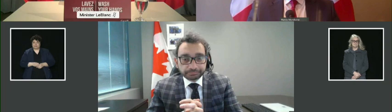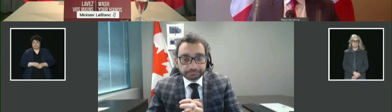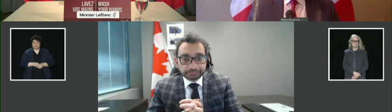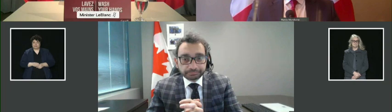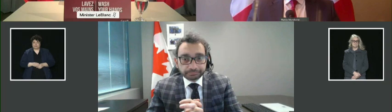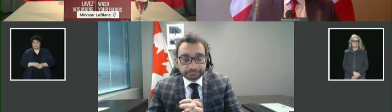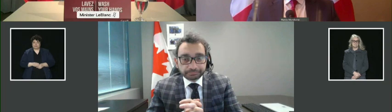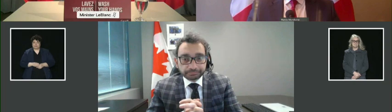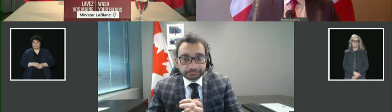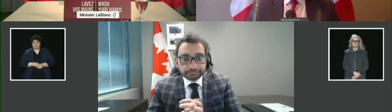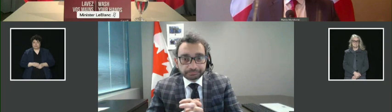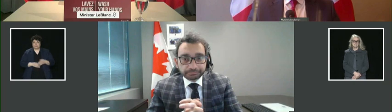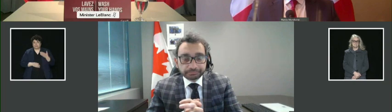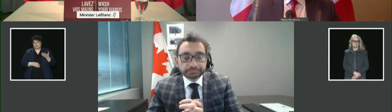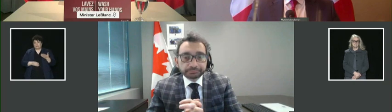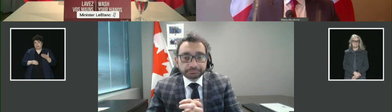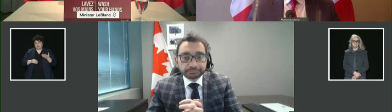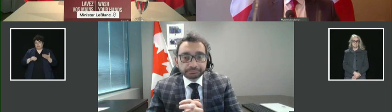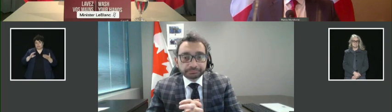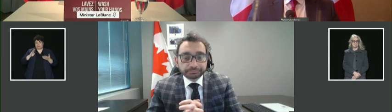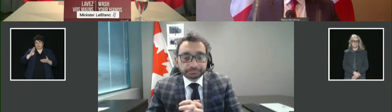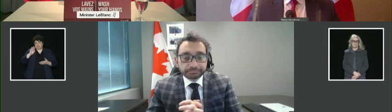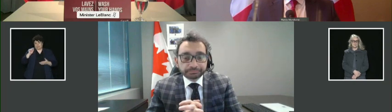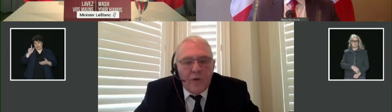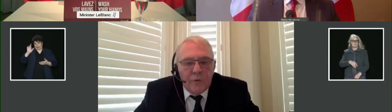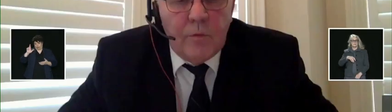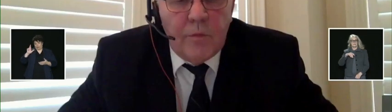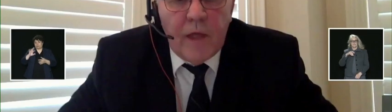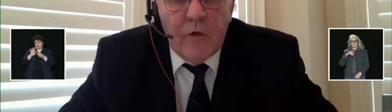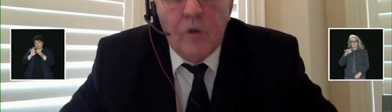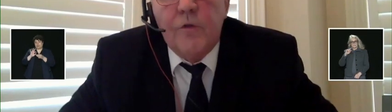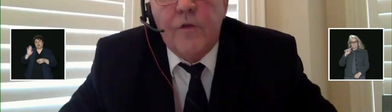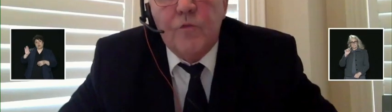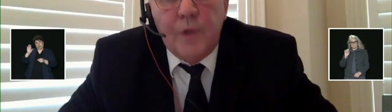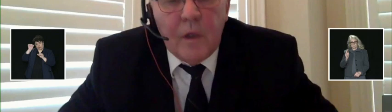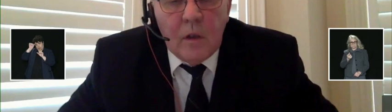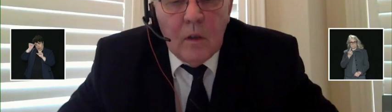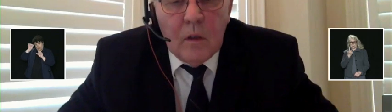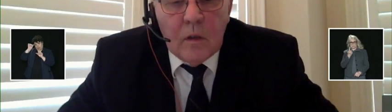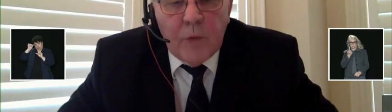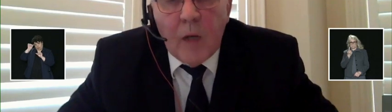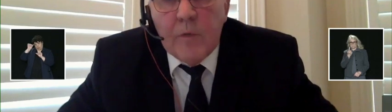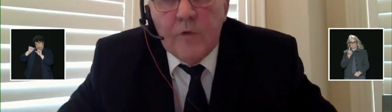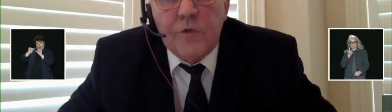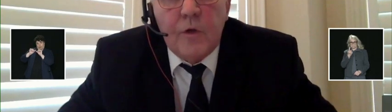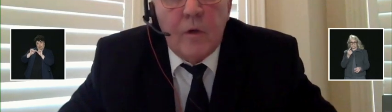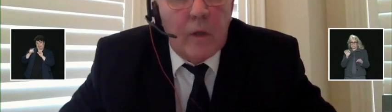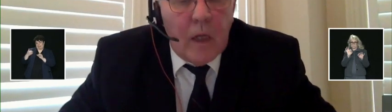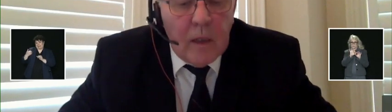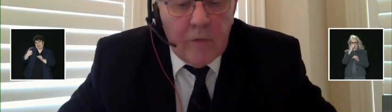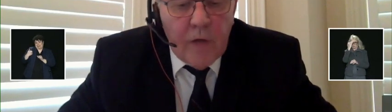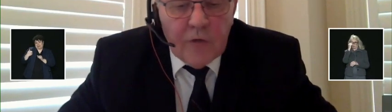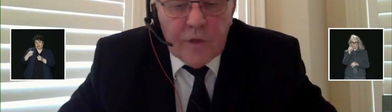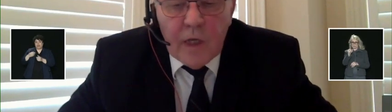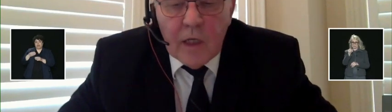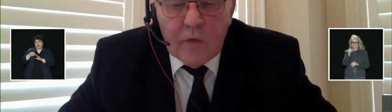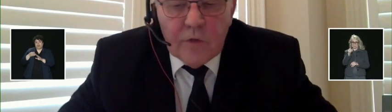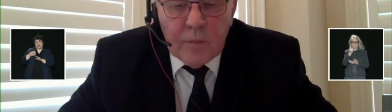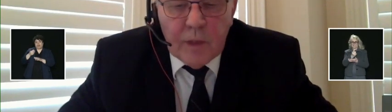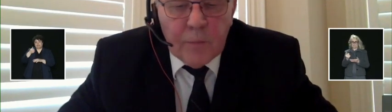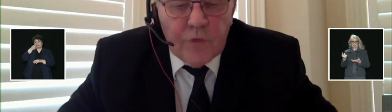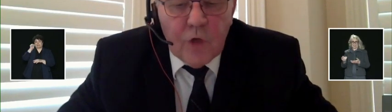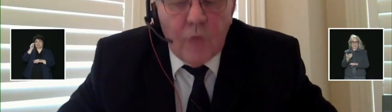Christy, I wonder if I might answer. I would just simply remind you that earlier this week, the Prime Minister advised